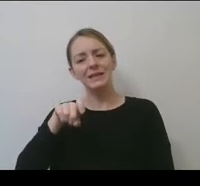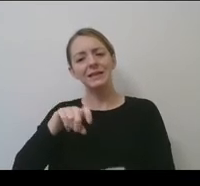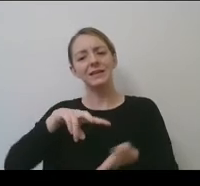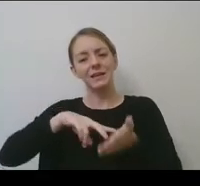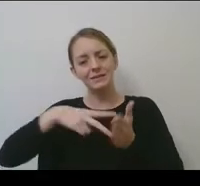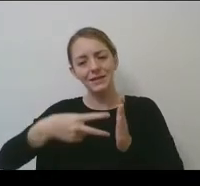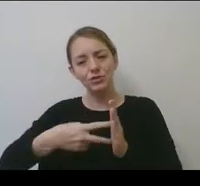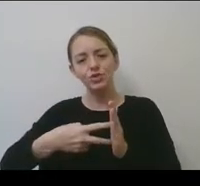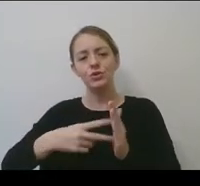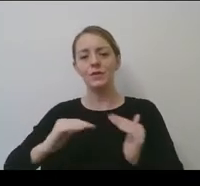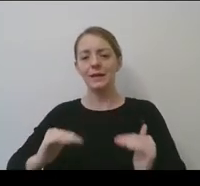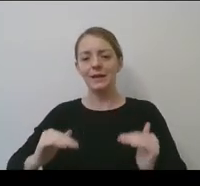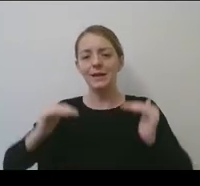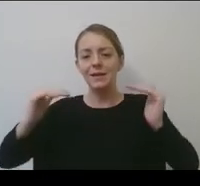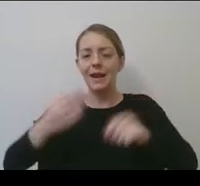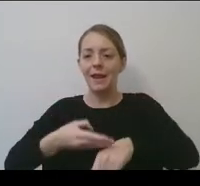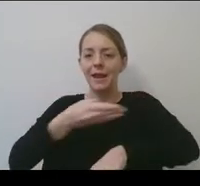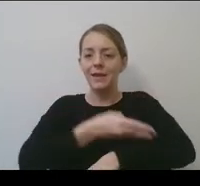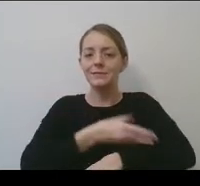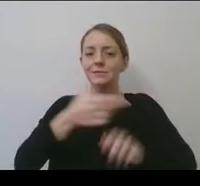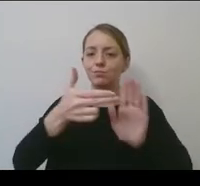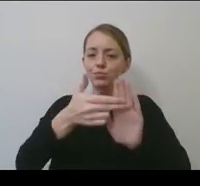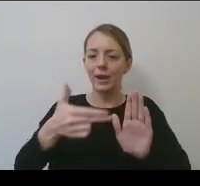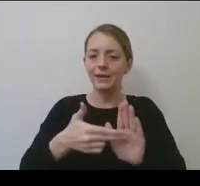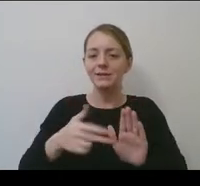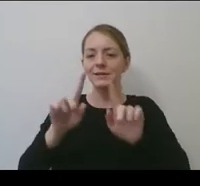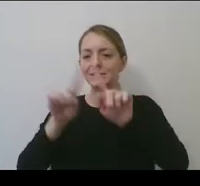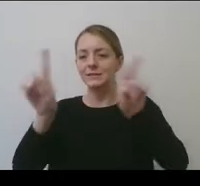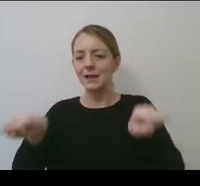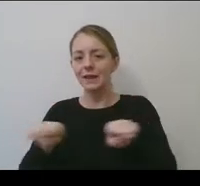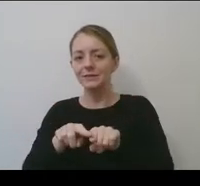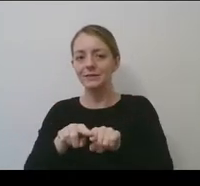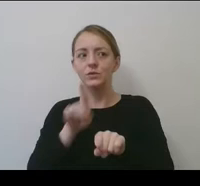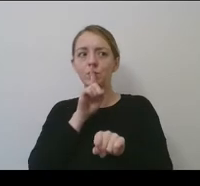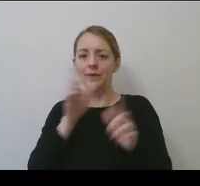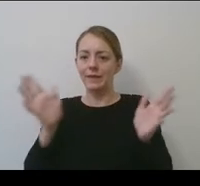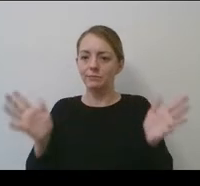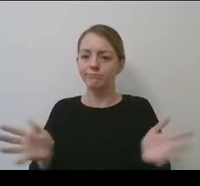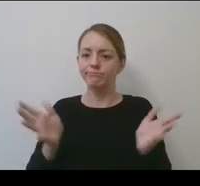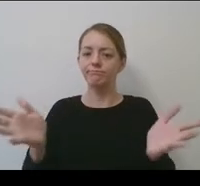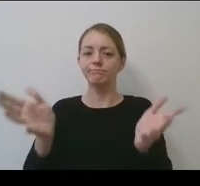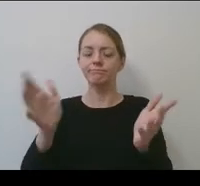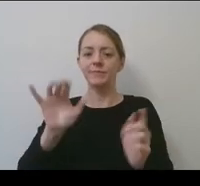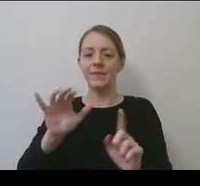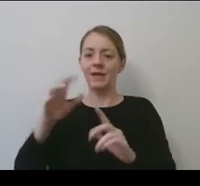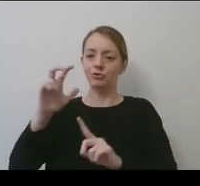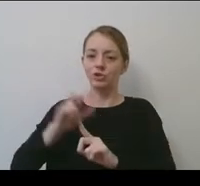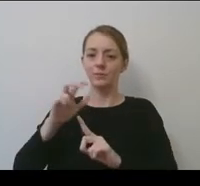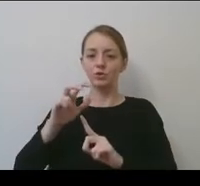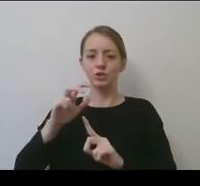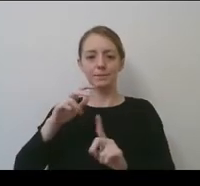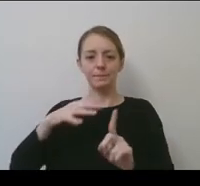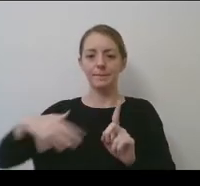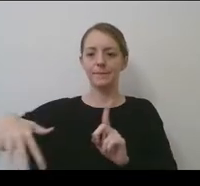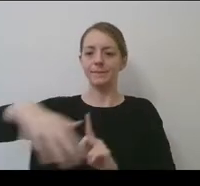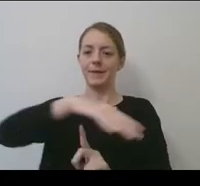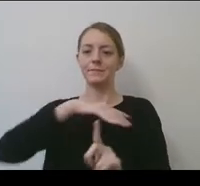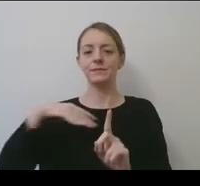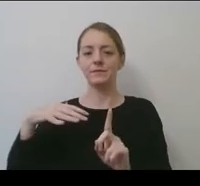branding and signage to create that championship atmosphere on the, in those campus venues. Um,